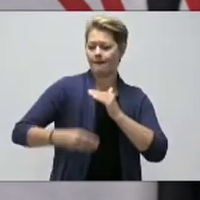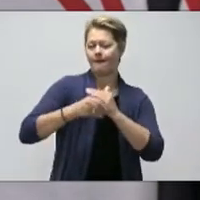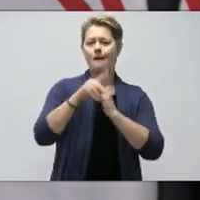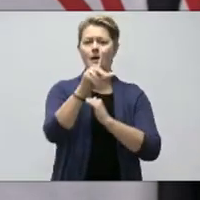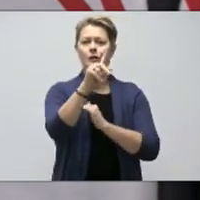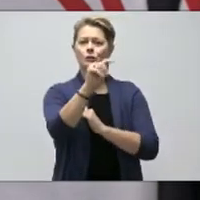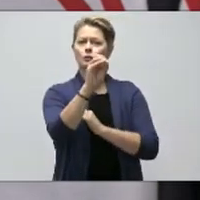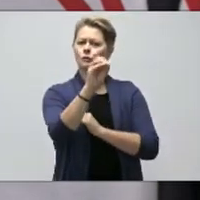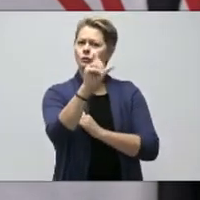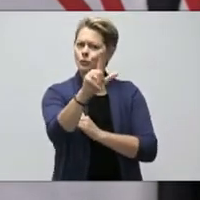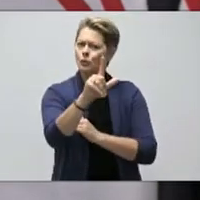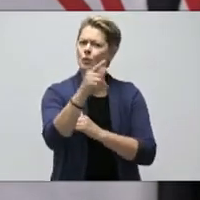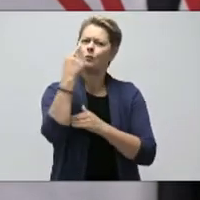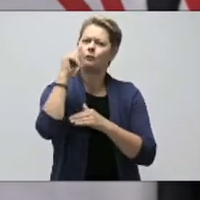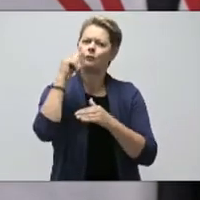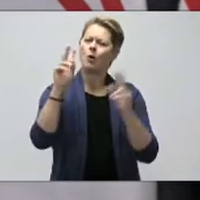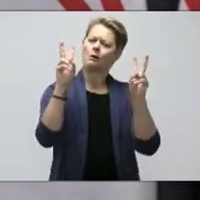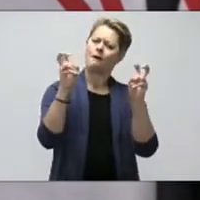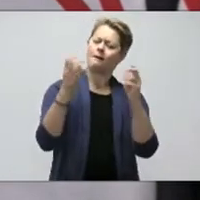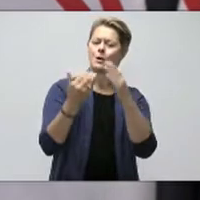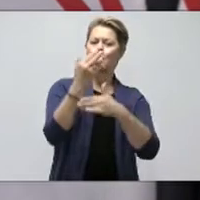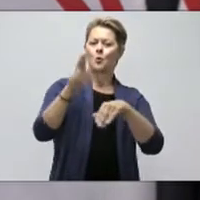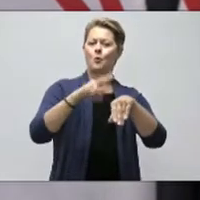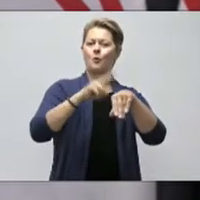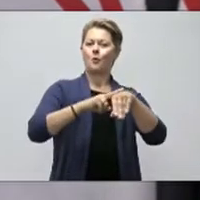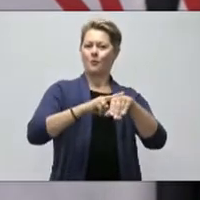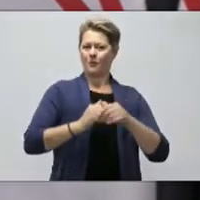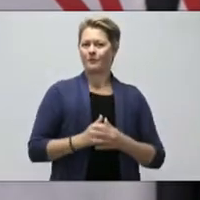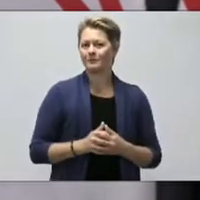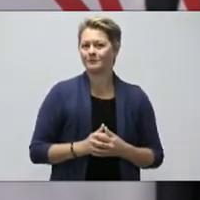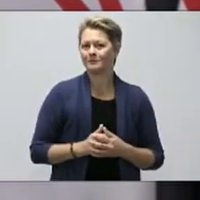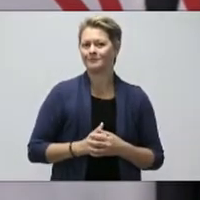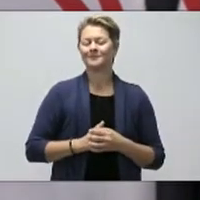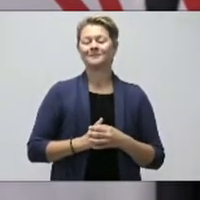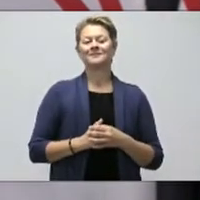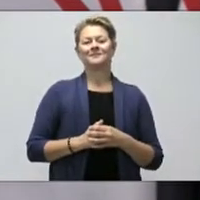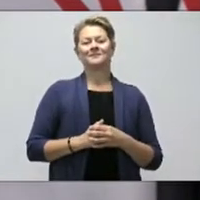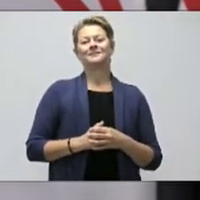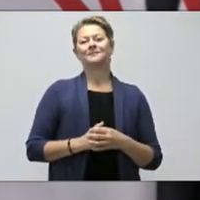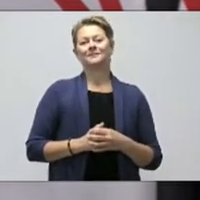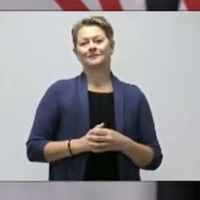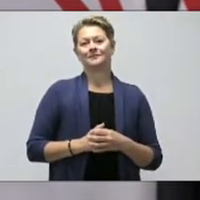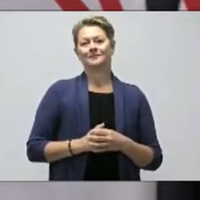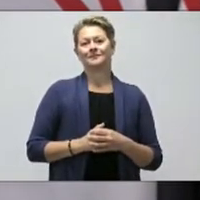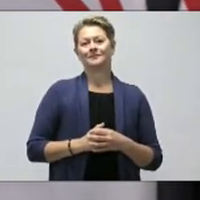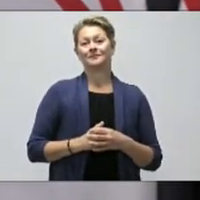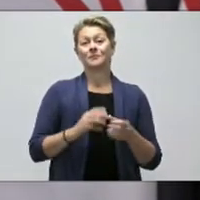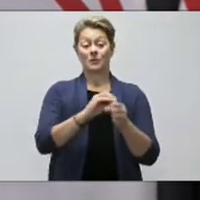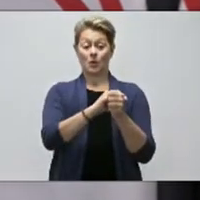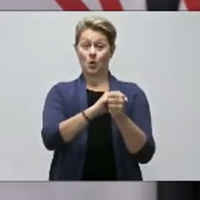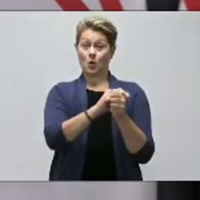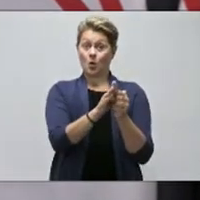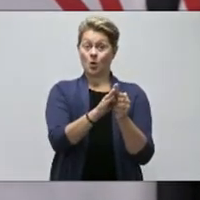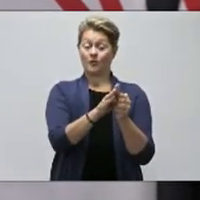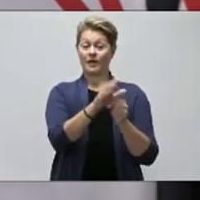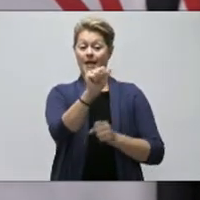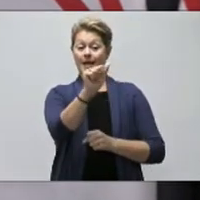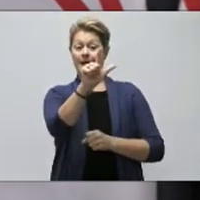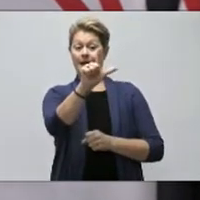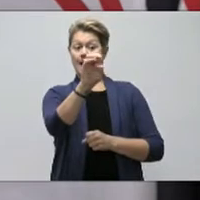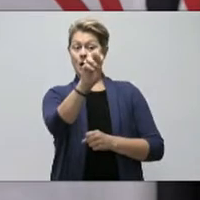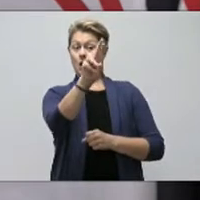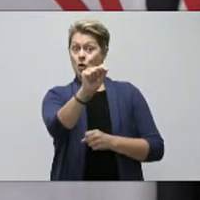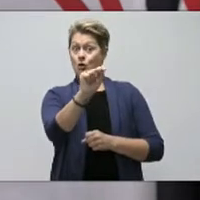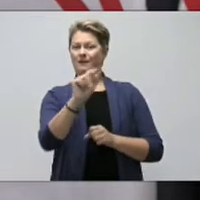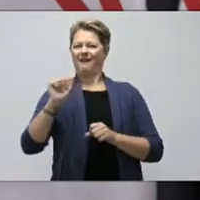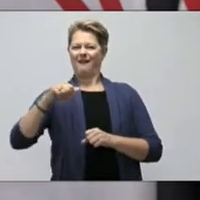finding the new normal life that is life with COVID-19. COVID Alert is a good example of how the government of